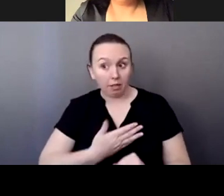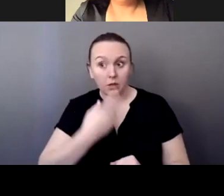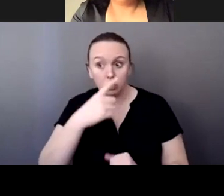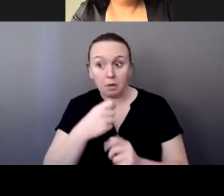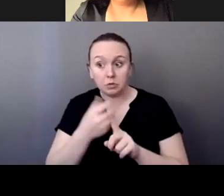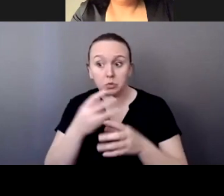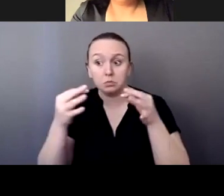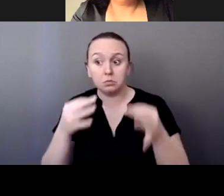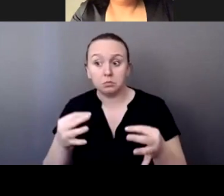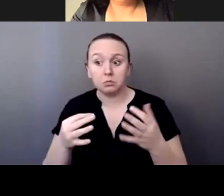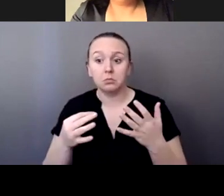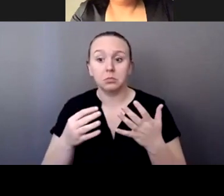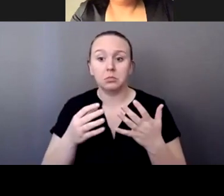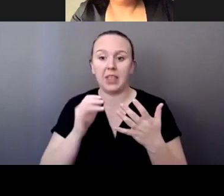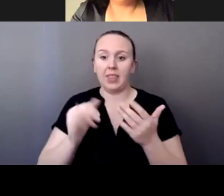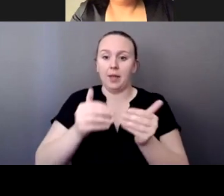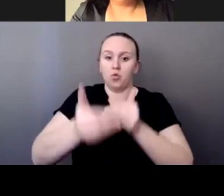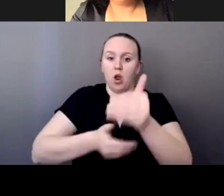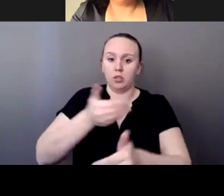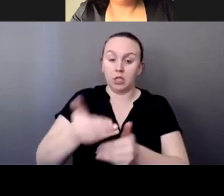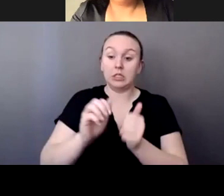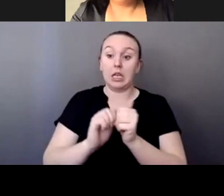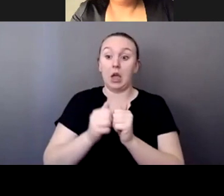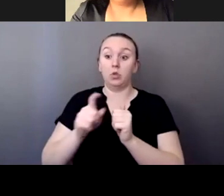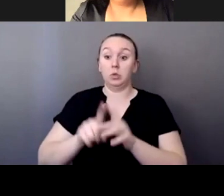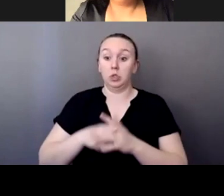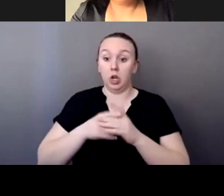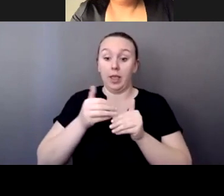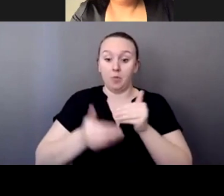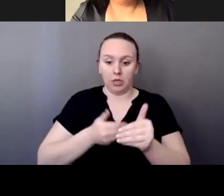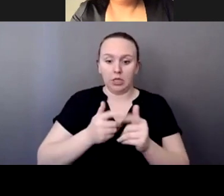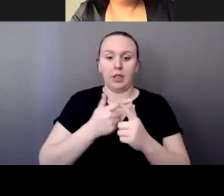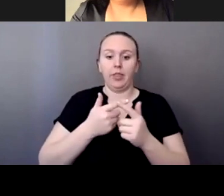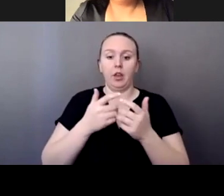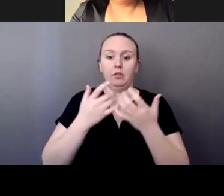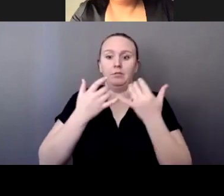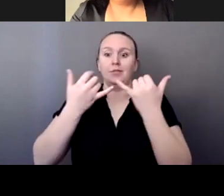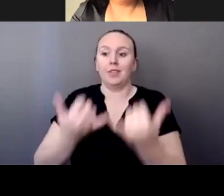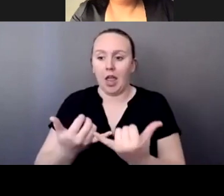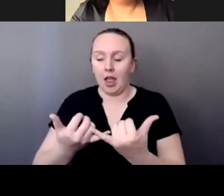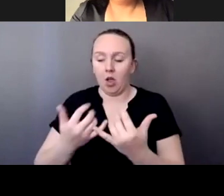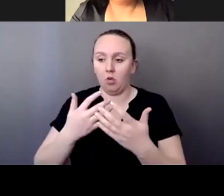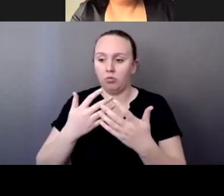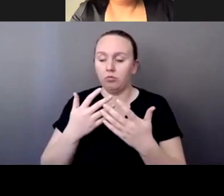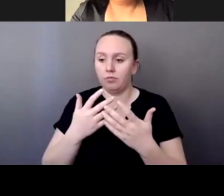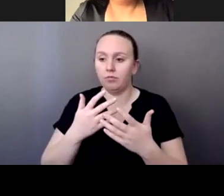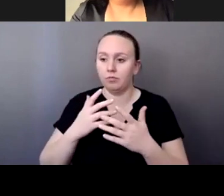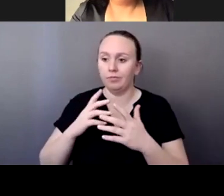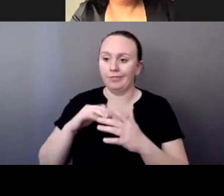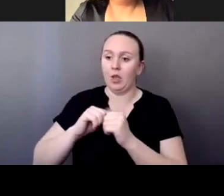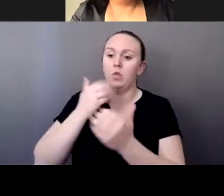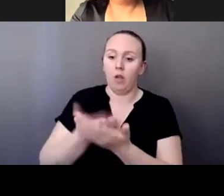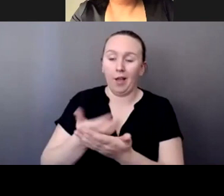like that process, how you started and where you are now? Cause I recall from our conversation a